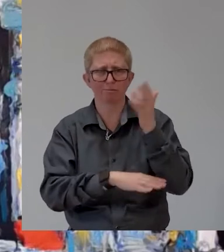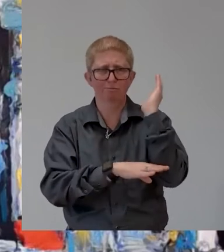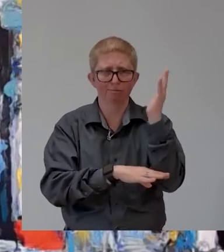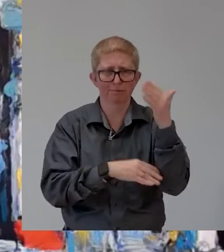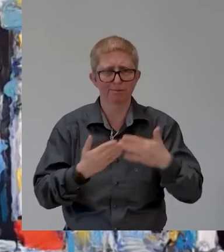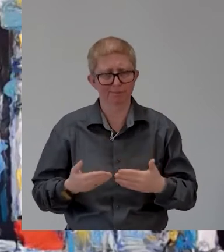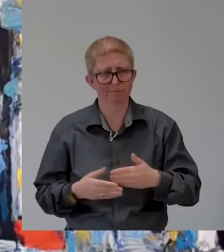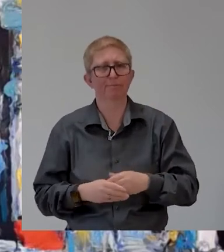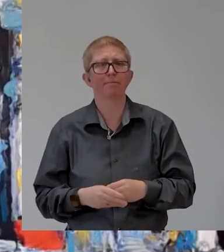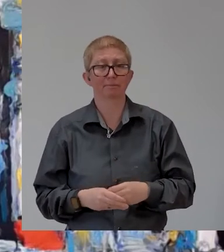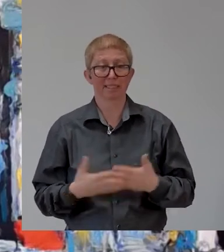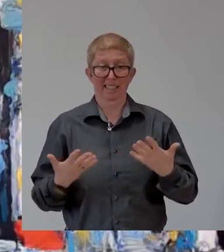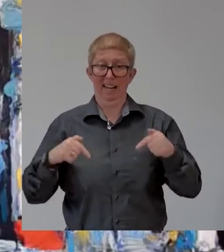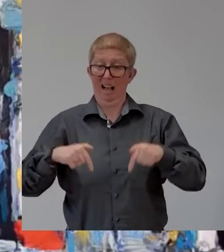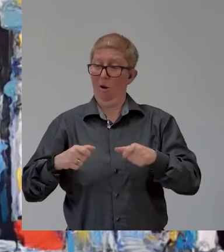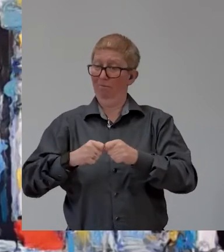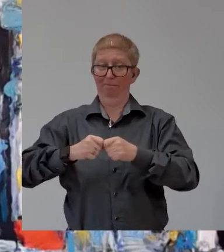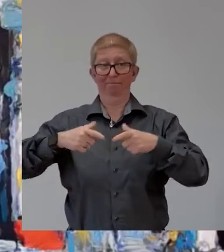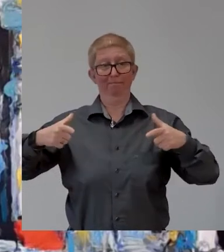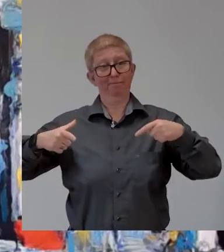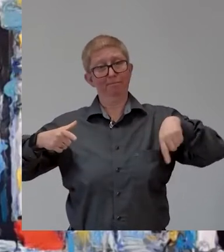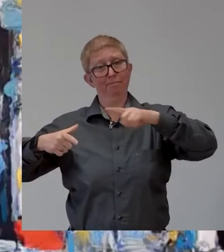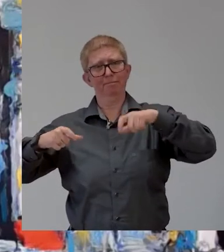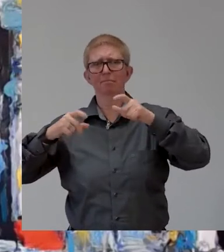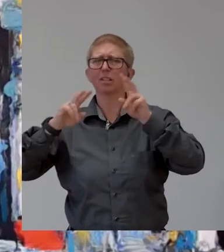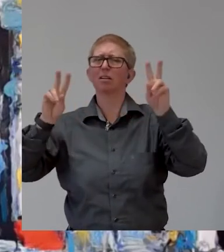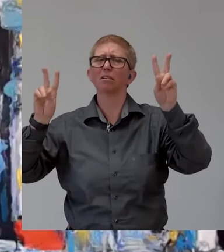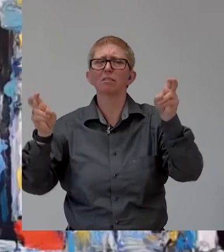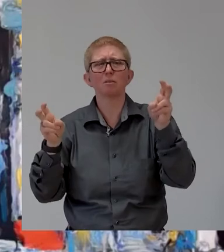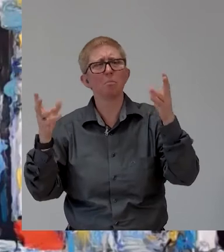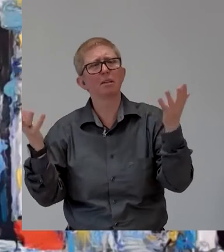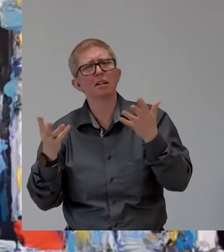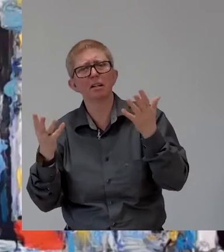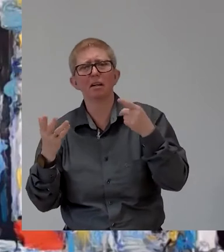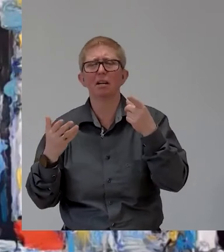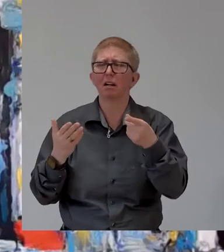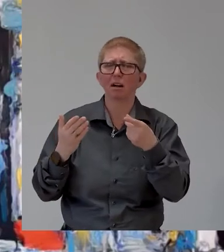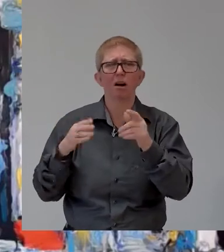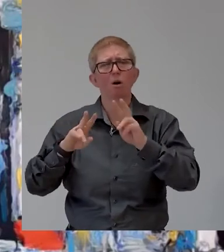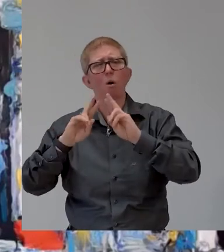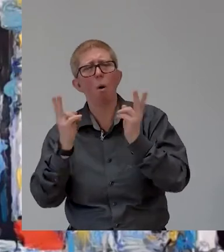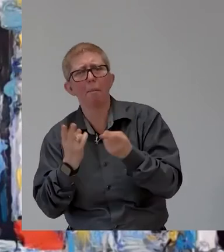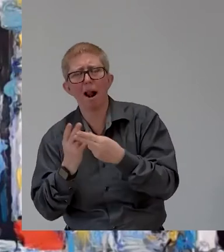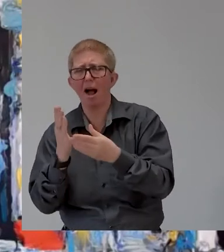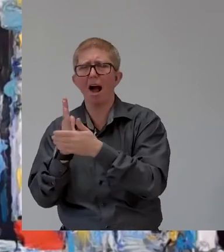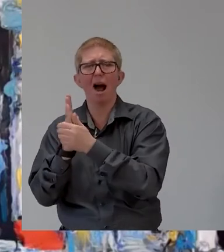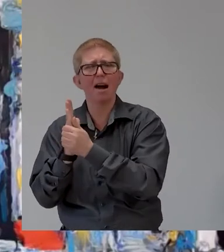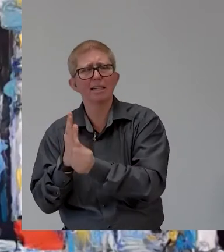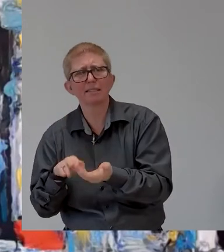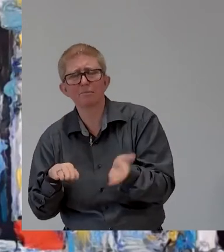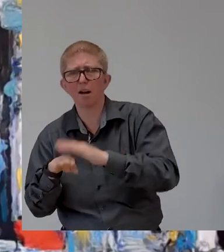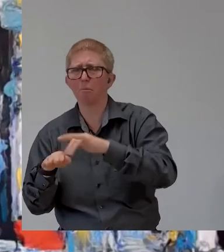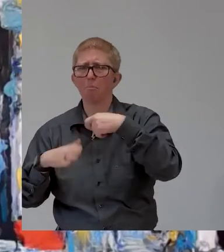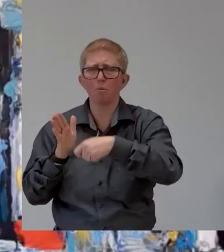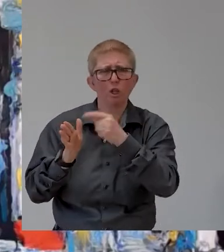will not feature global experts with innovative projects and policies but rather it will give a